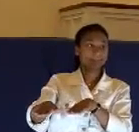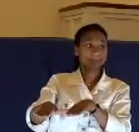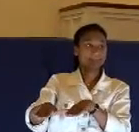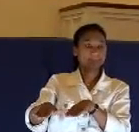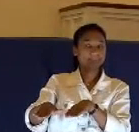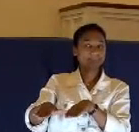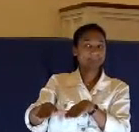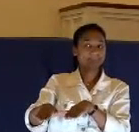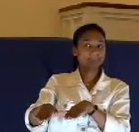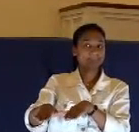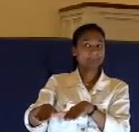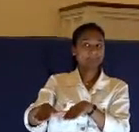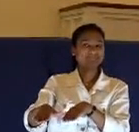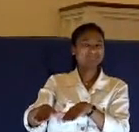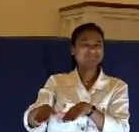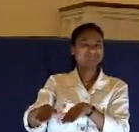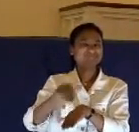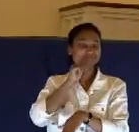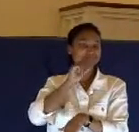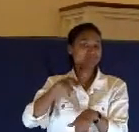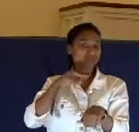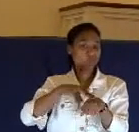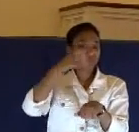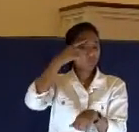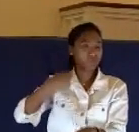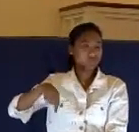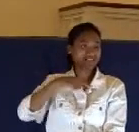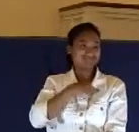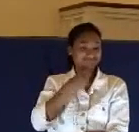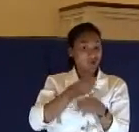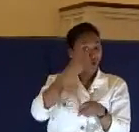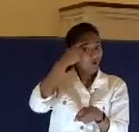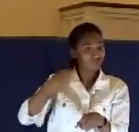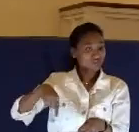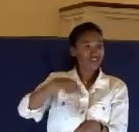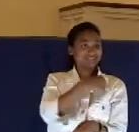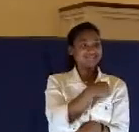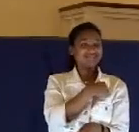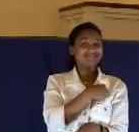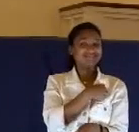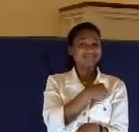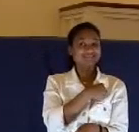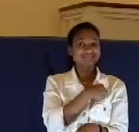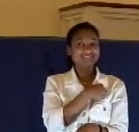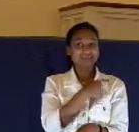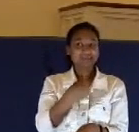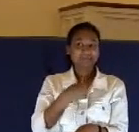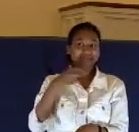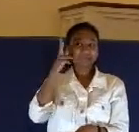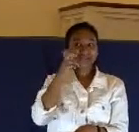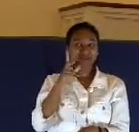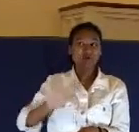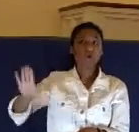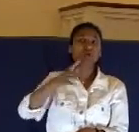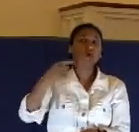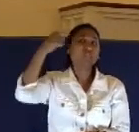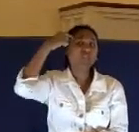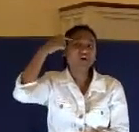You know, this is not natural. And this is very difficult. And I can just hear what you're thinking.